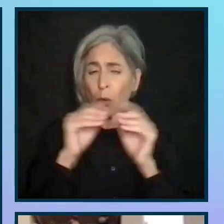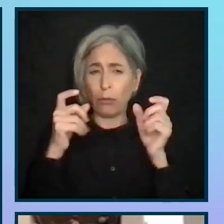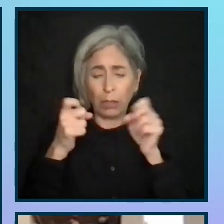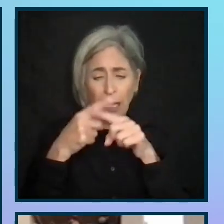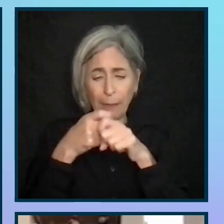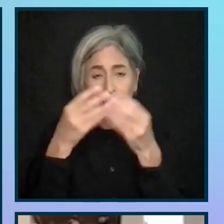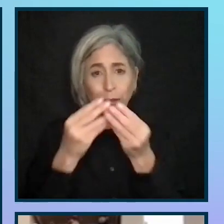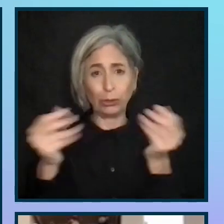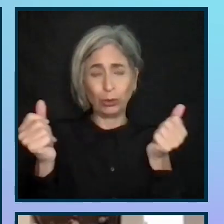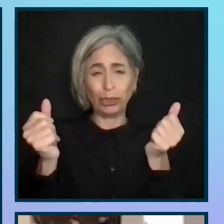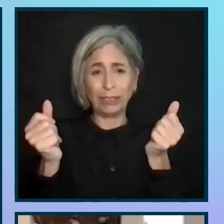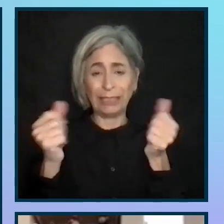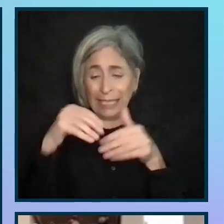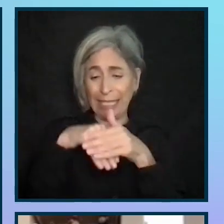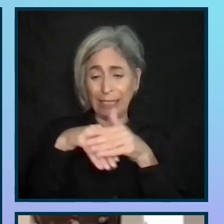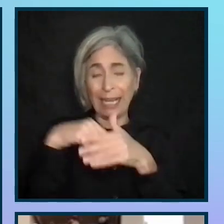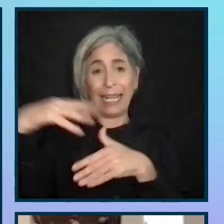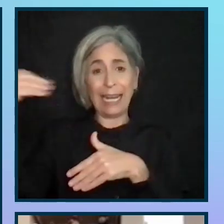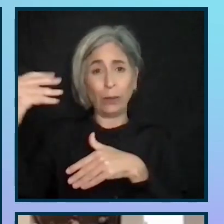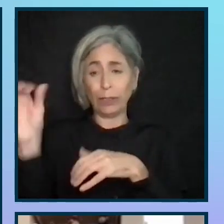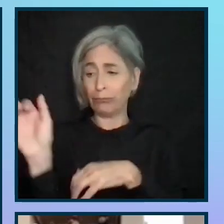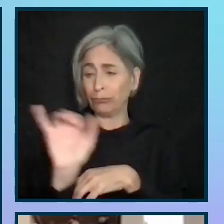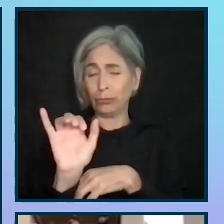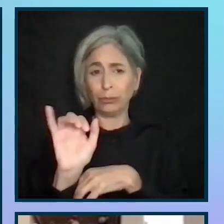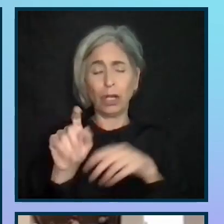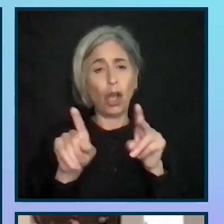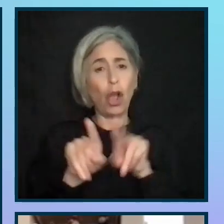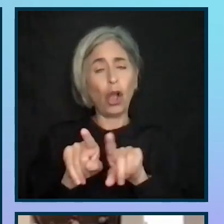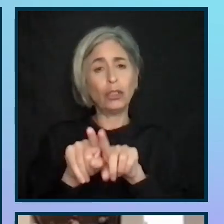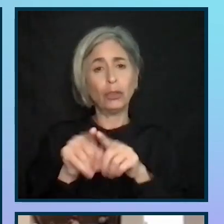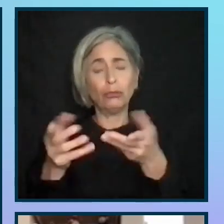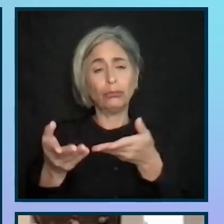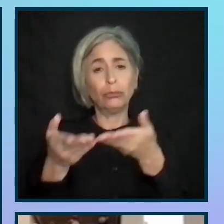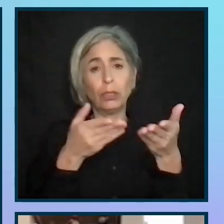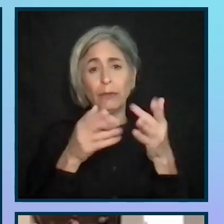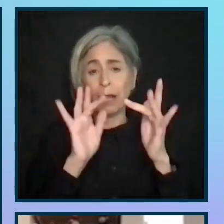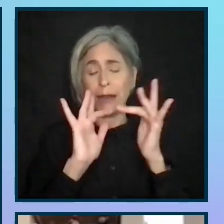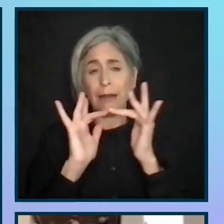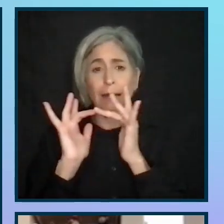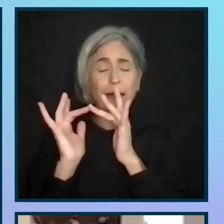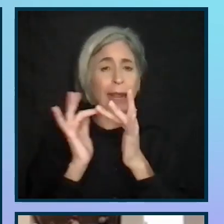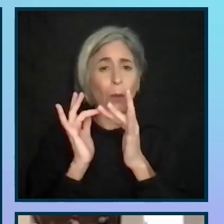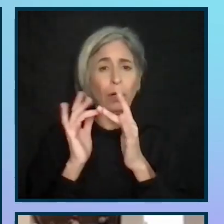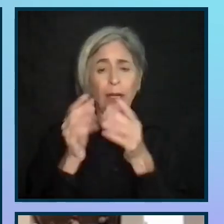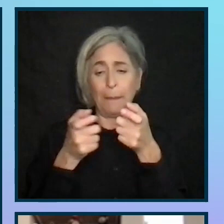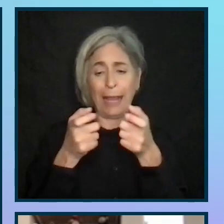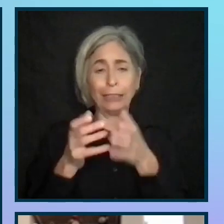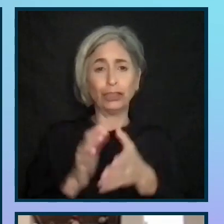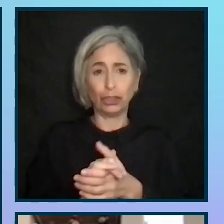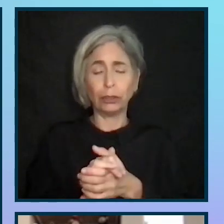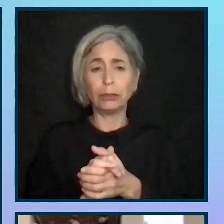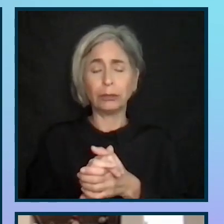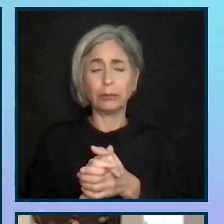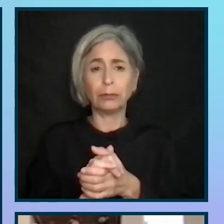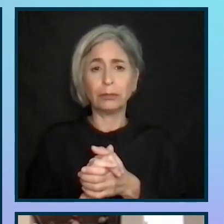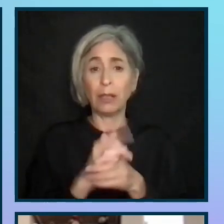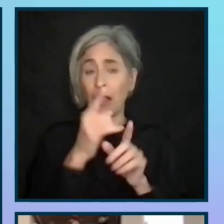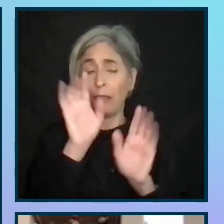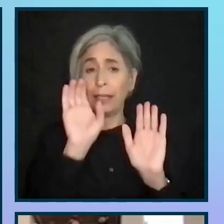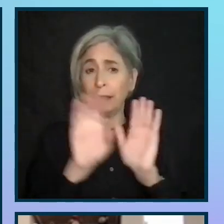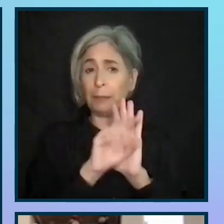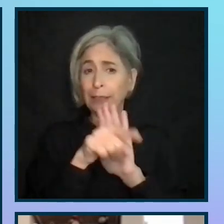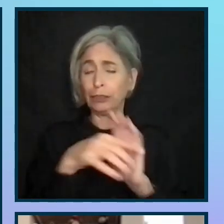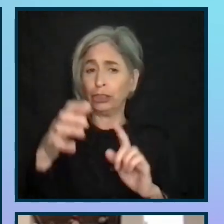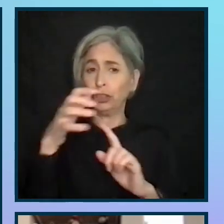solutions, both internally and externally. They can also serve as those network managers. In the diagram, the